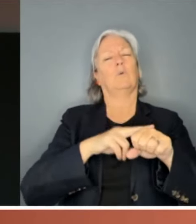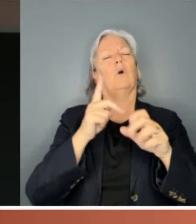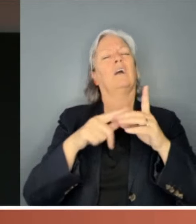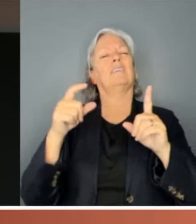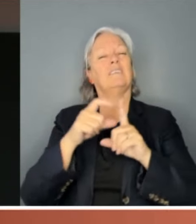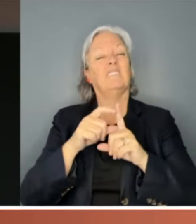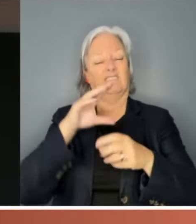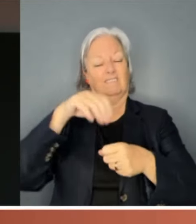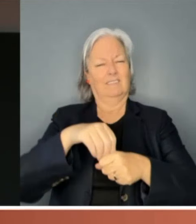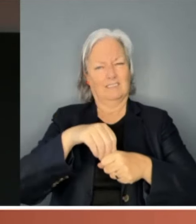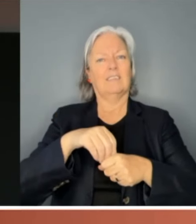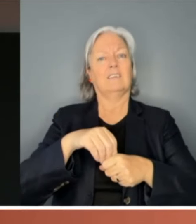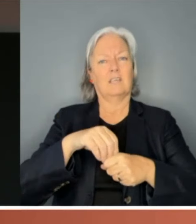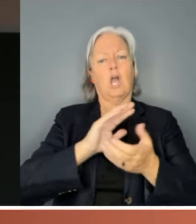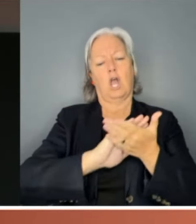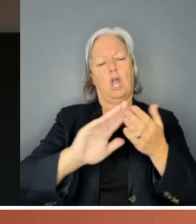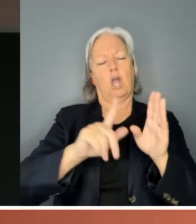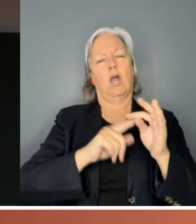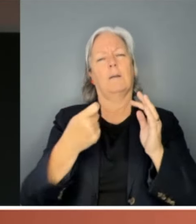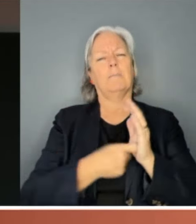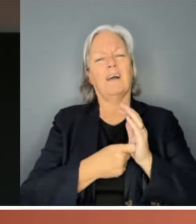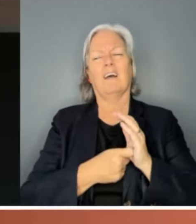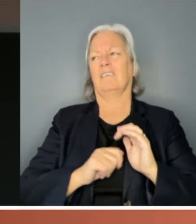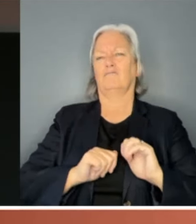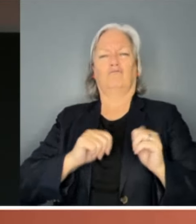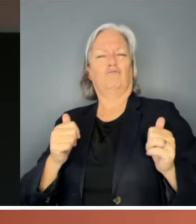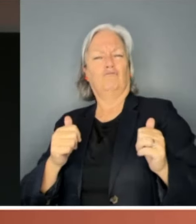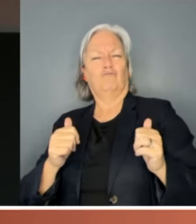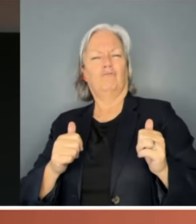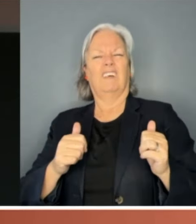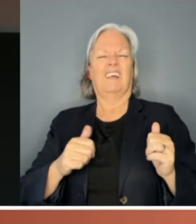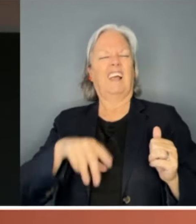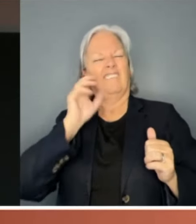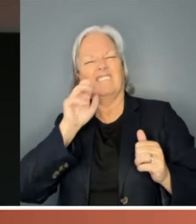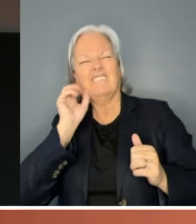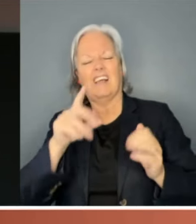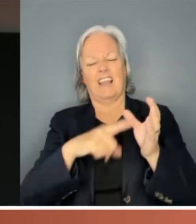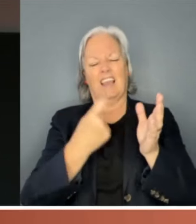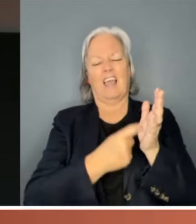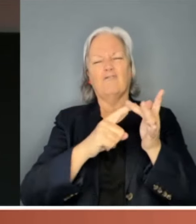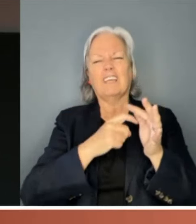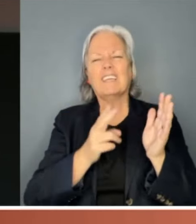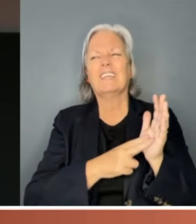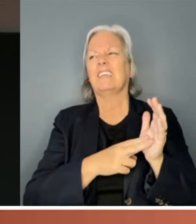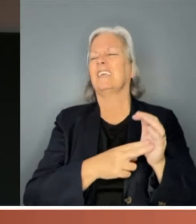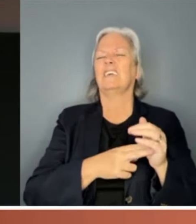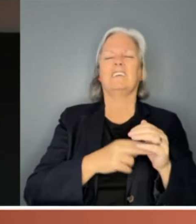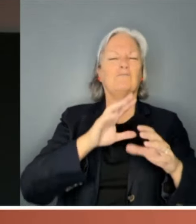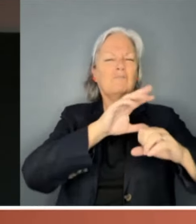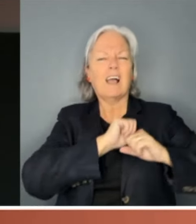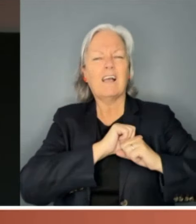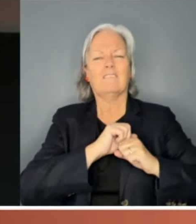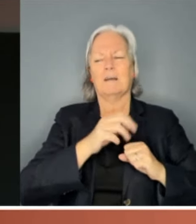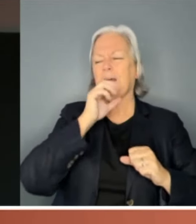-masculine stories of larrikins, brave diggers and Anzacs, male sporting heroes and